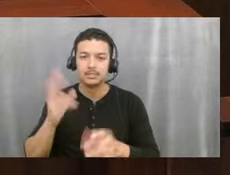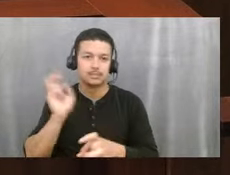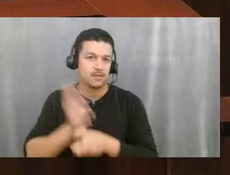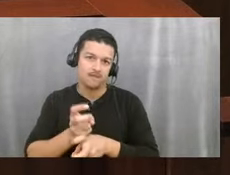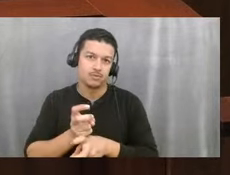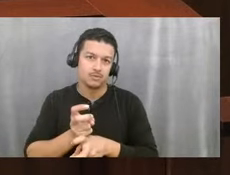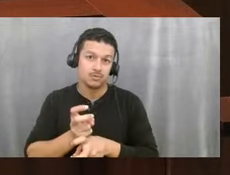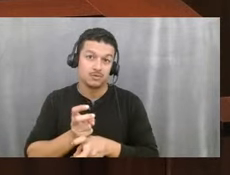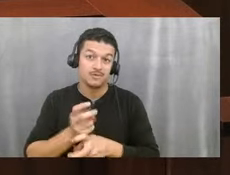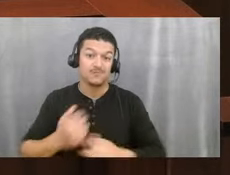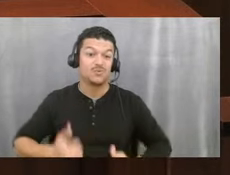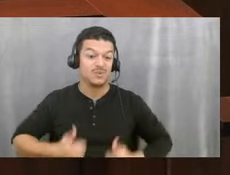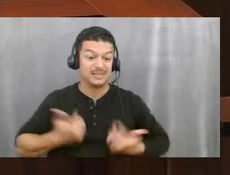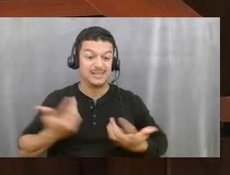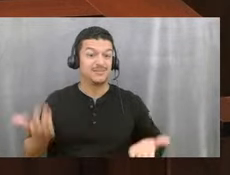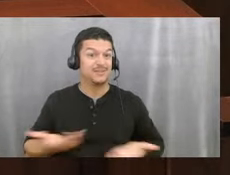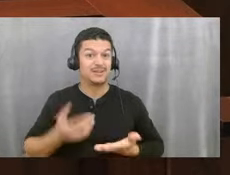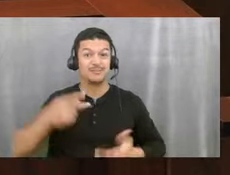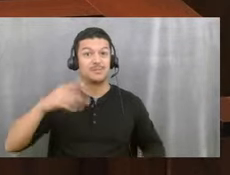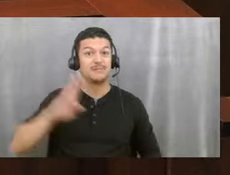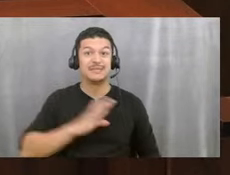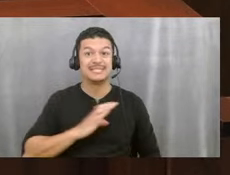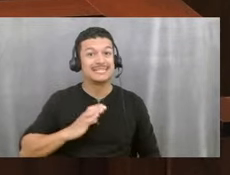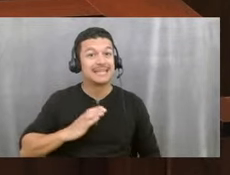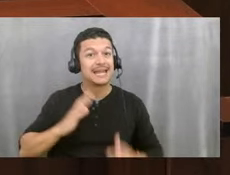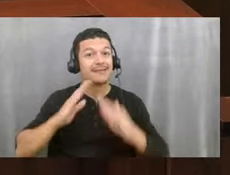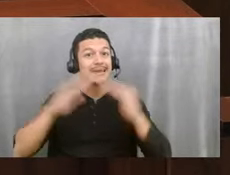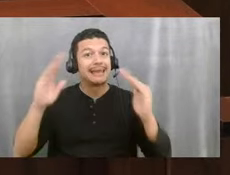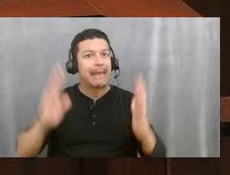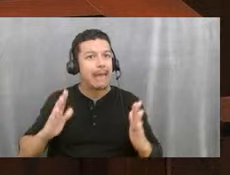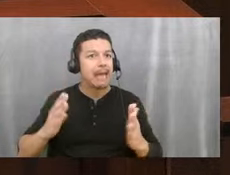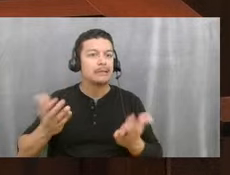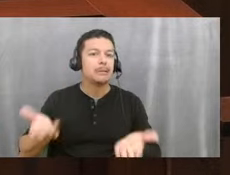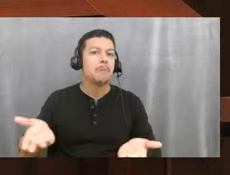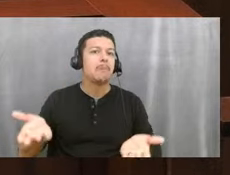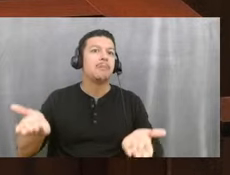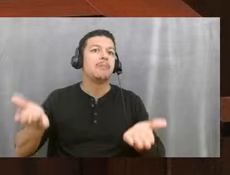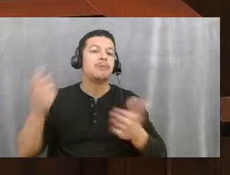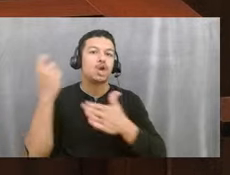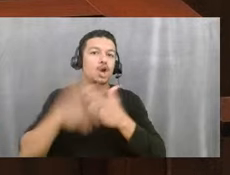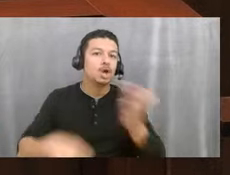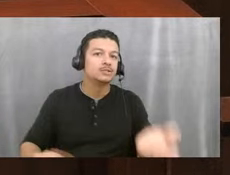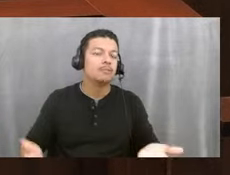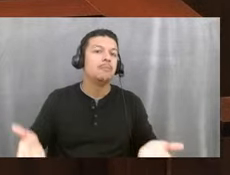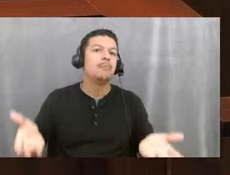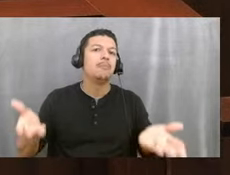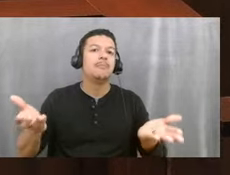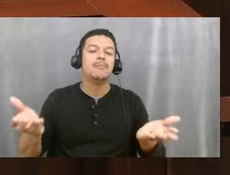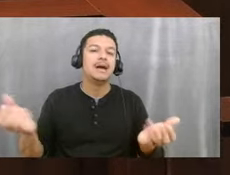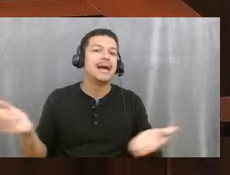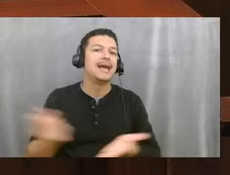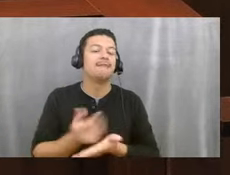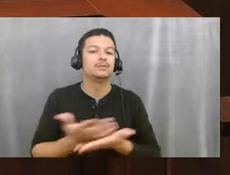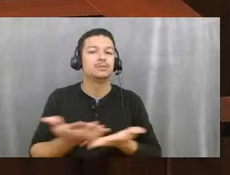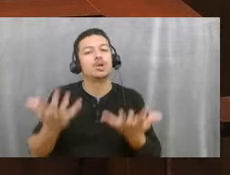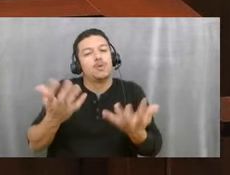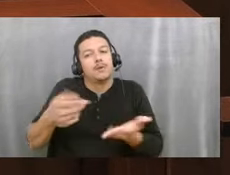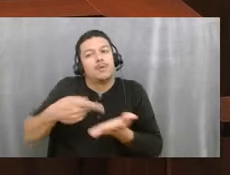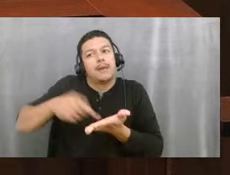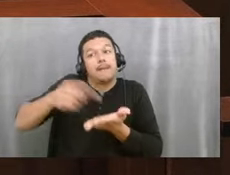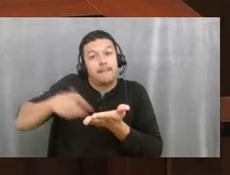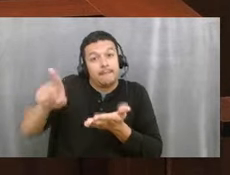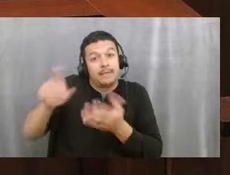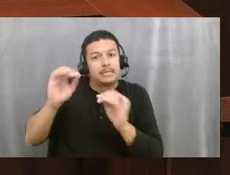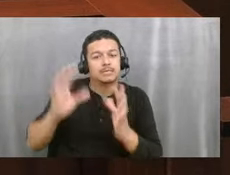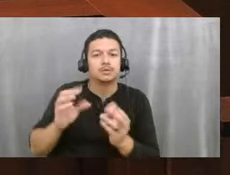here in Palm Beach County. Housing has gone up. Cost of everything has gone up. And so we would like to pay our teachers more if we could. And the referendum